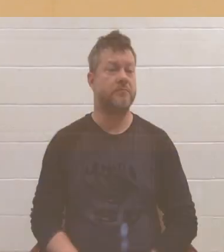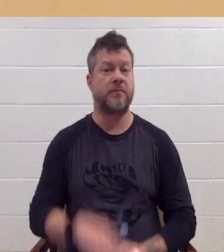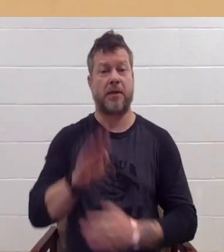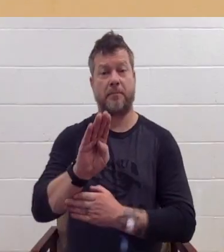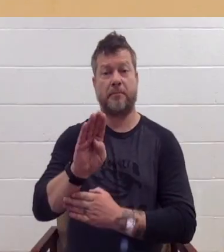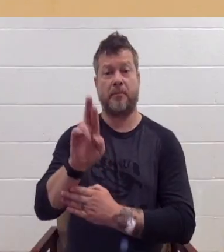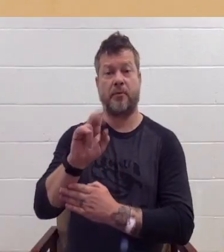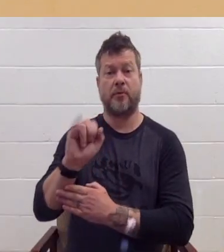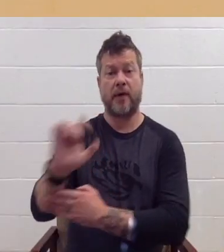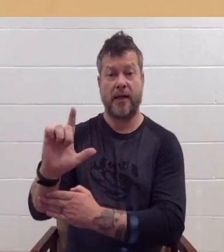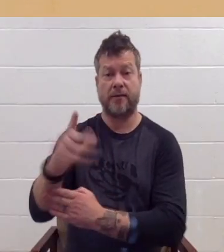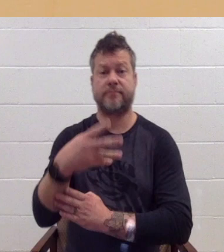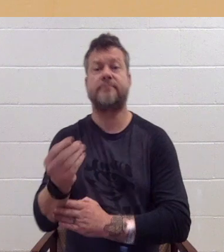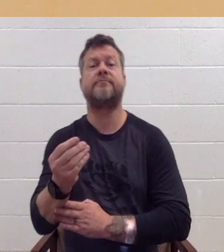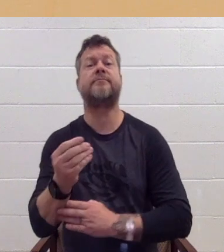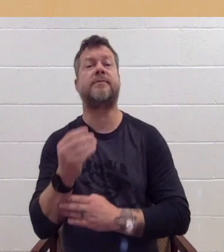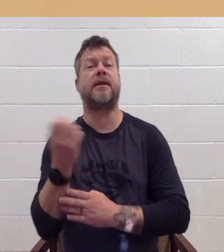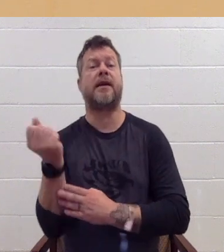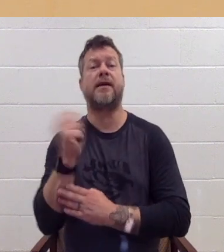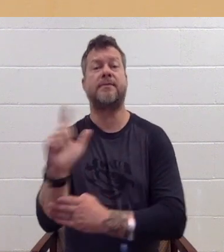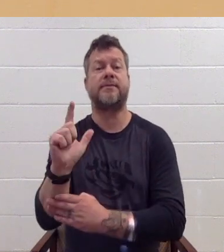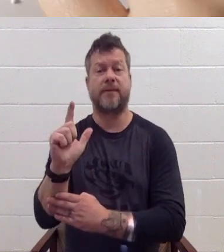Here's the Braille and ASO Sign of the Week.